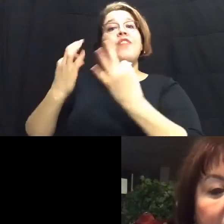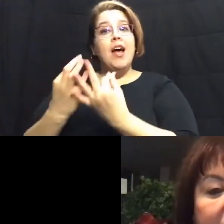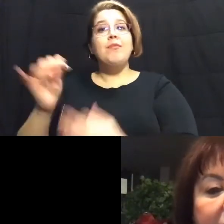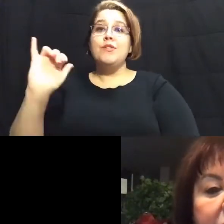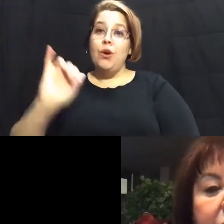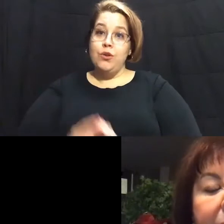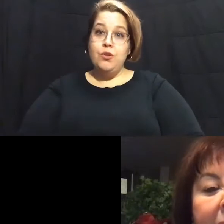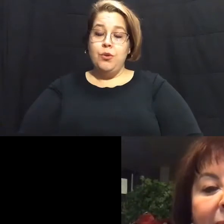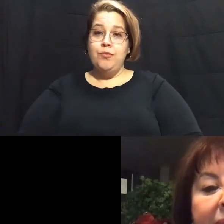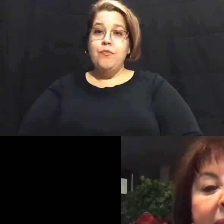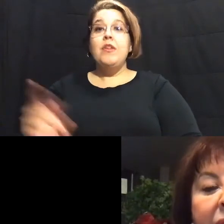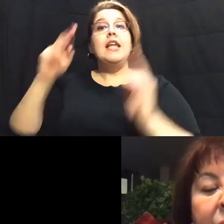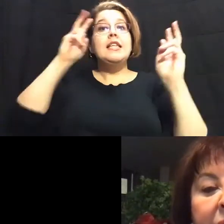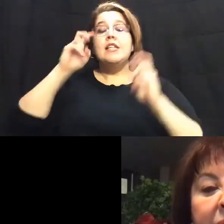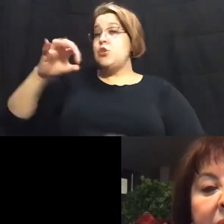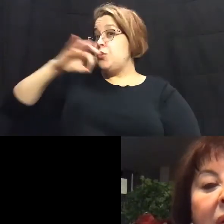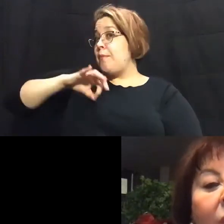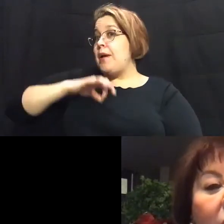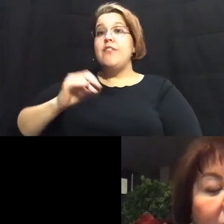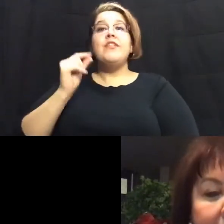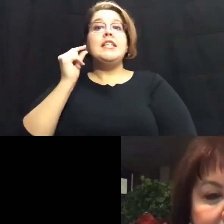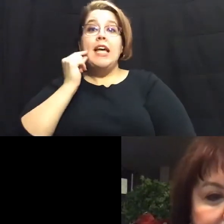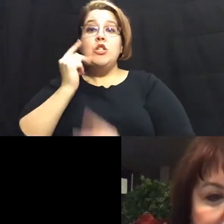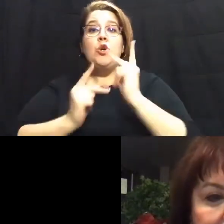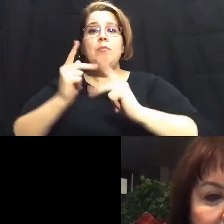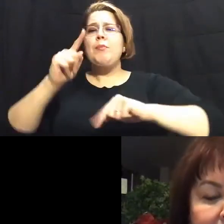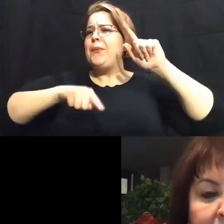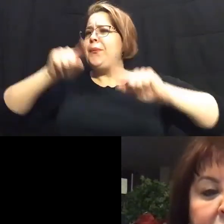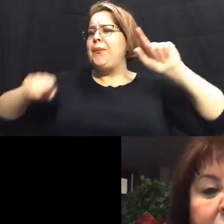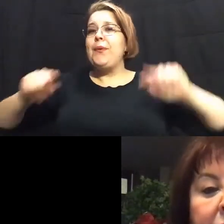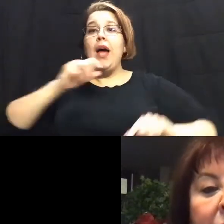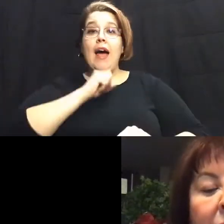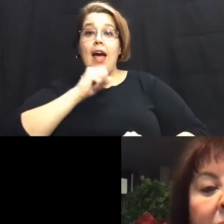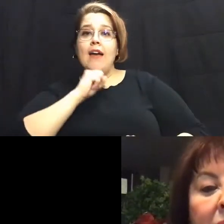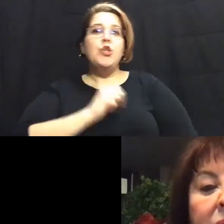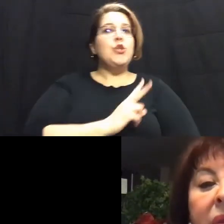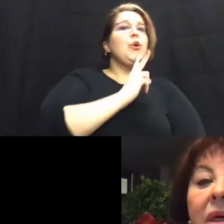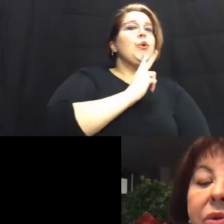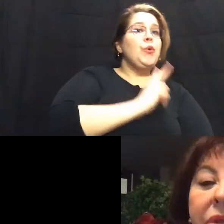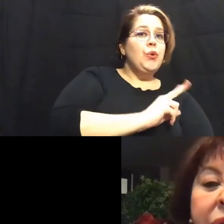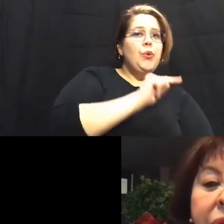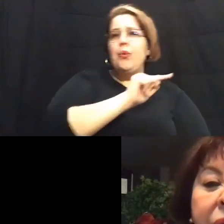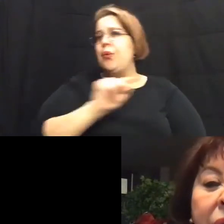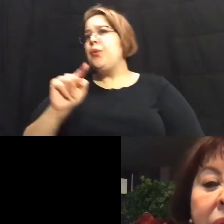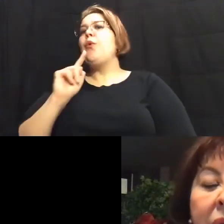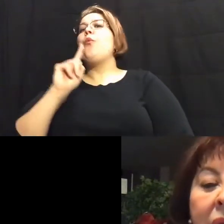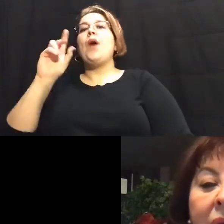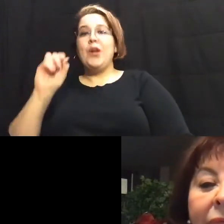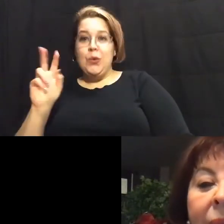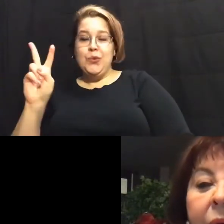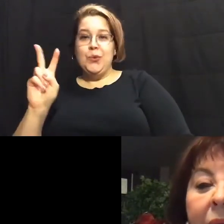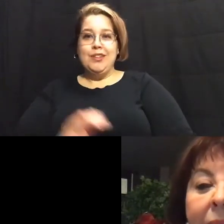These issues benefit San Antonians of all ages, from the two year old to the hundreds of two year old.